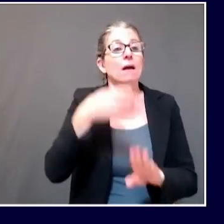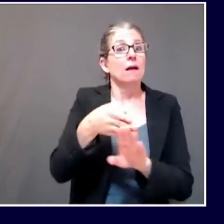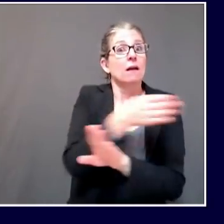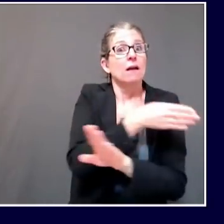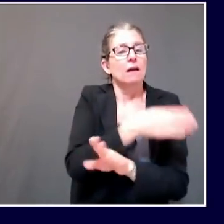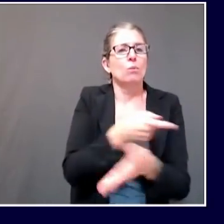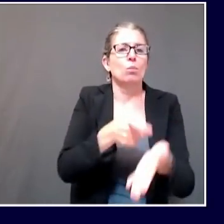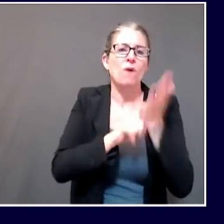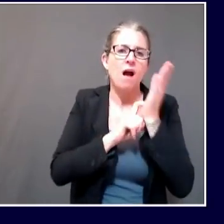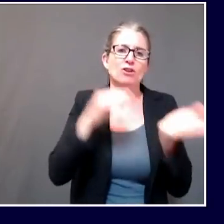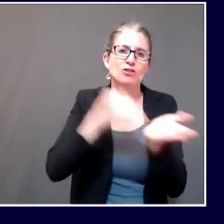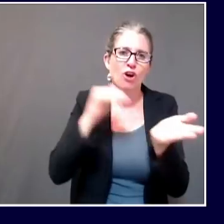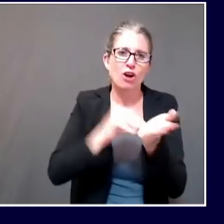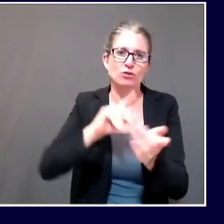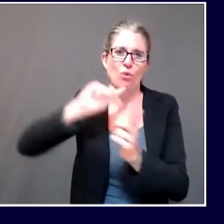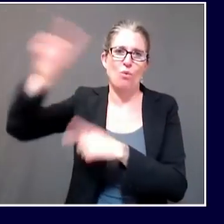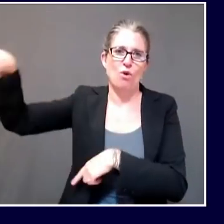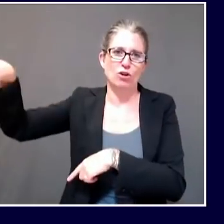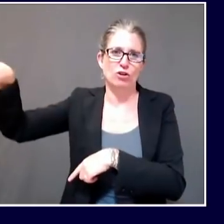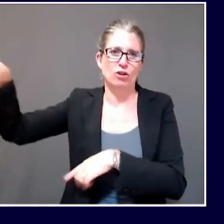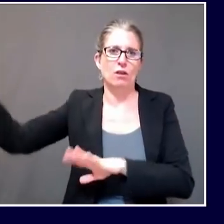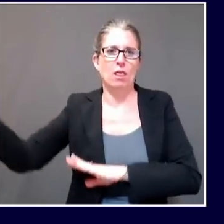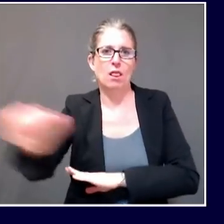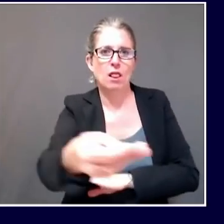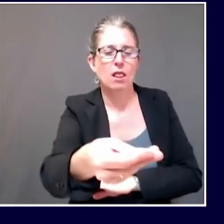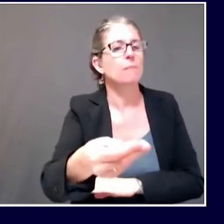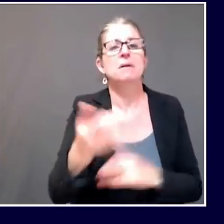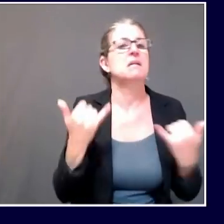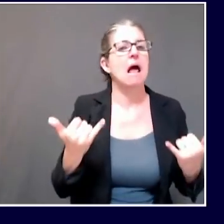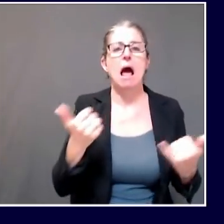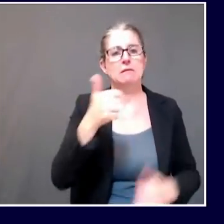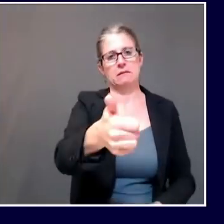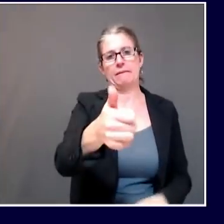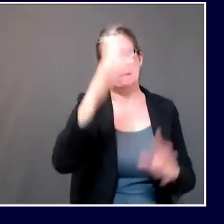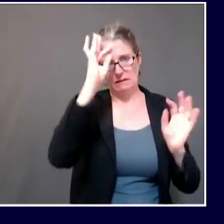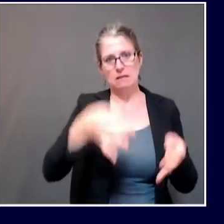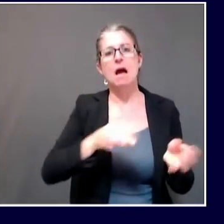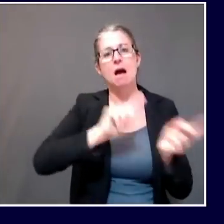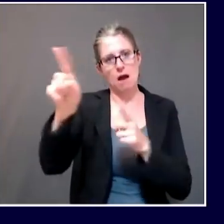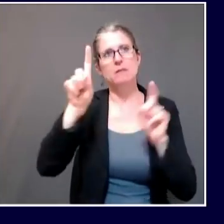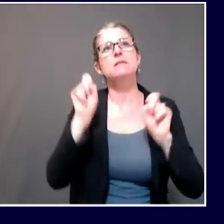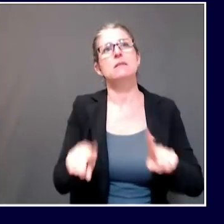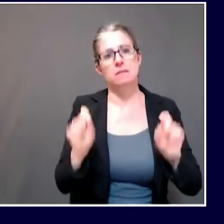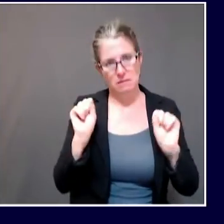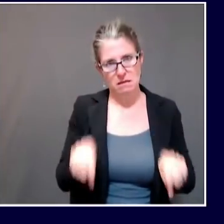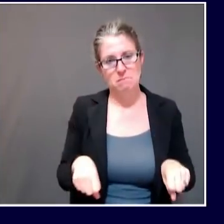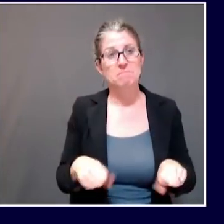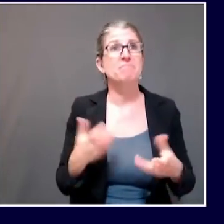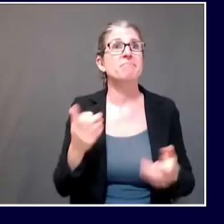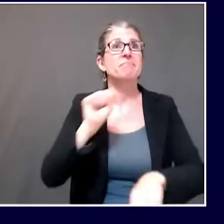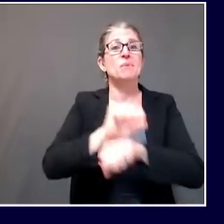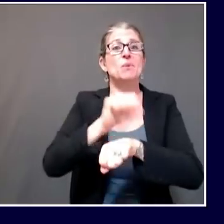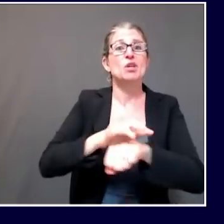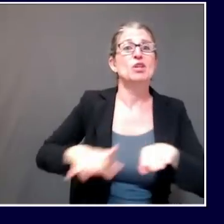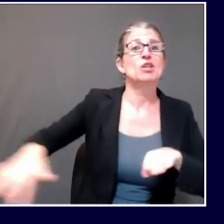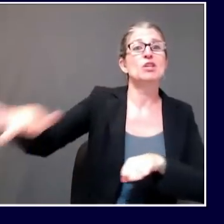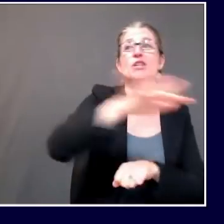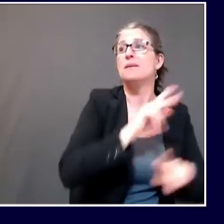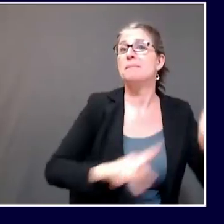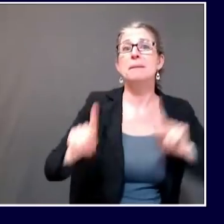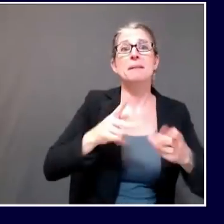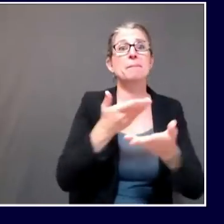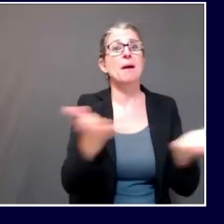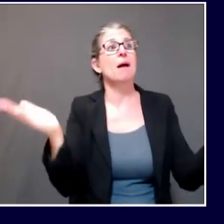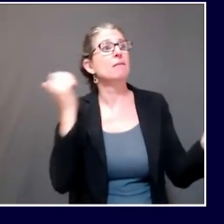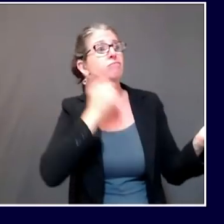cases. This includes folks that may have a public facing job that puts them into contact with members of the public. It